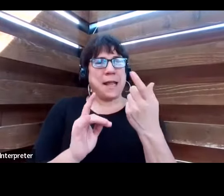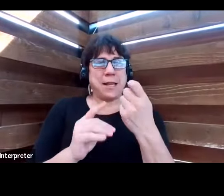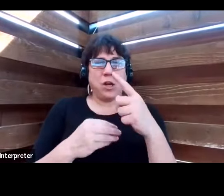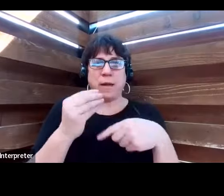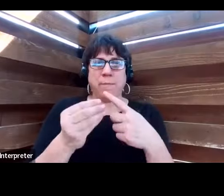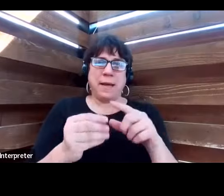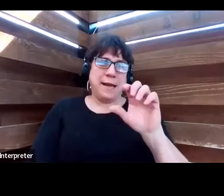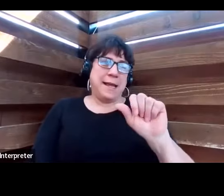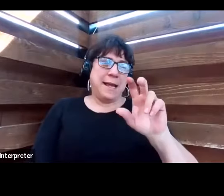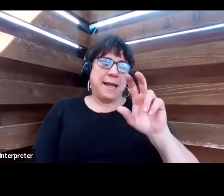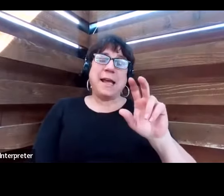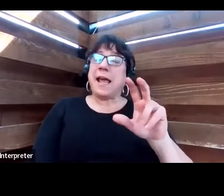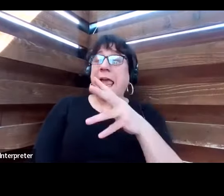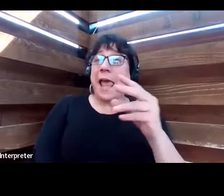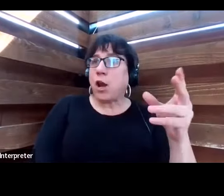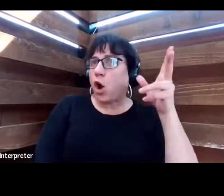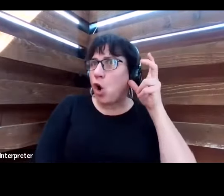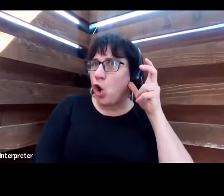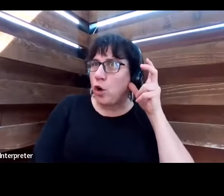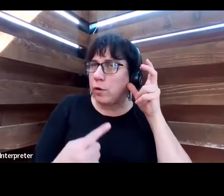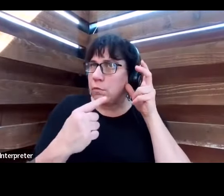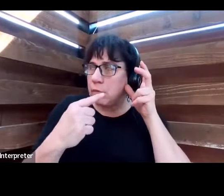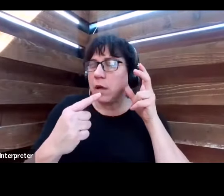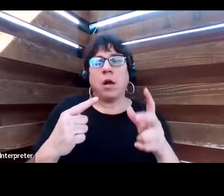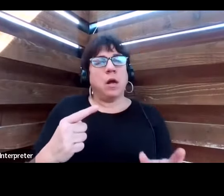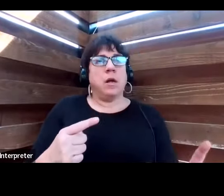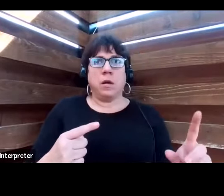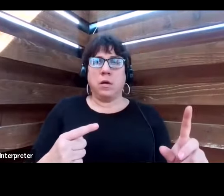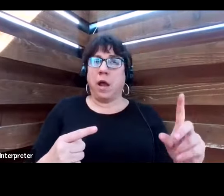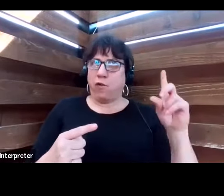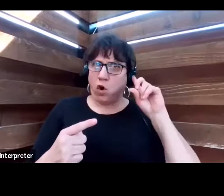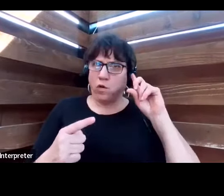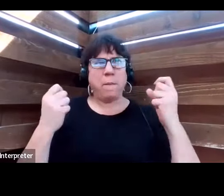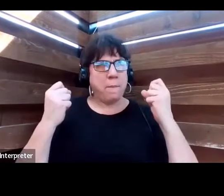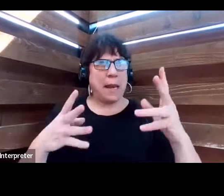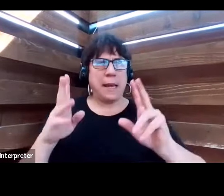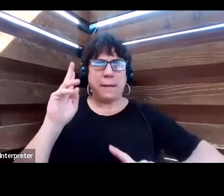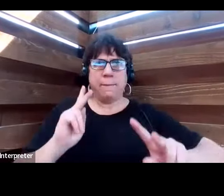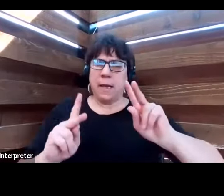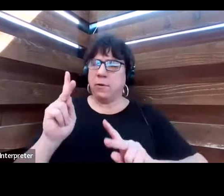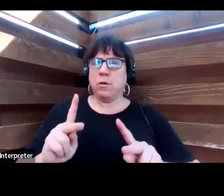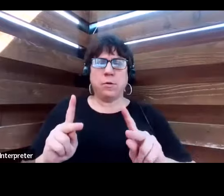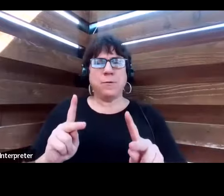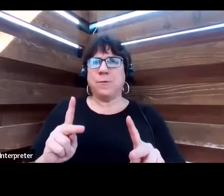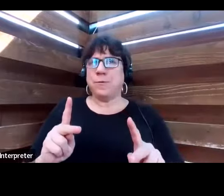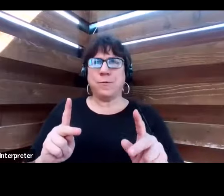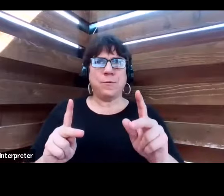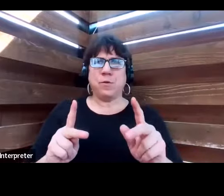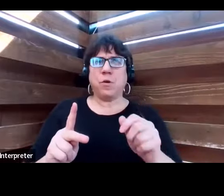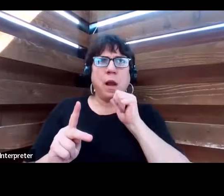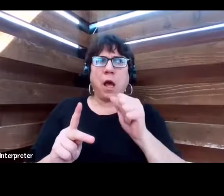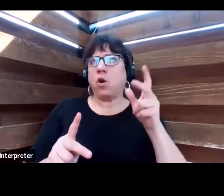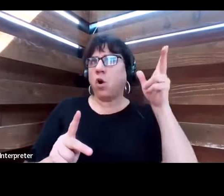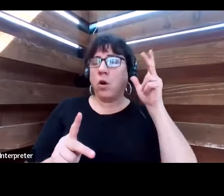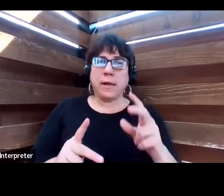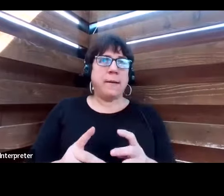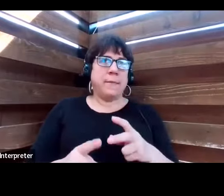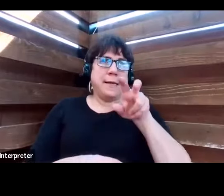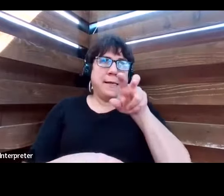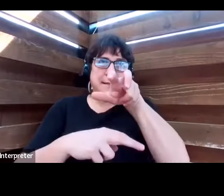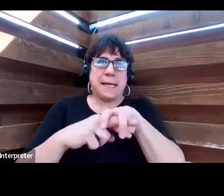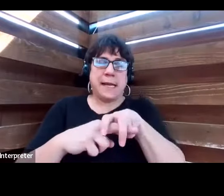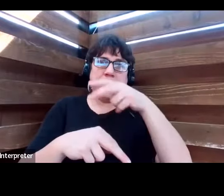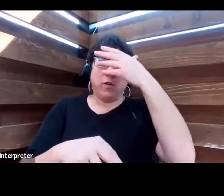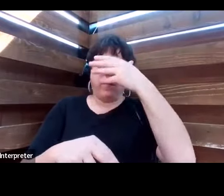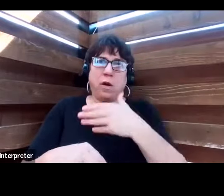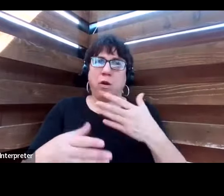and heard. I have heard from so many people who don't get heard. They can be sitting in the front of the